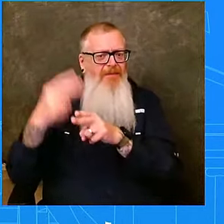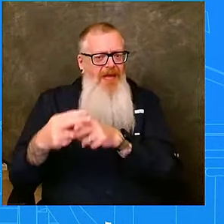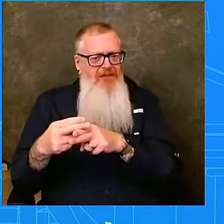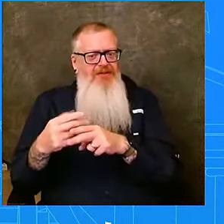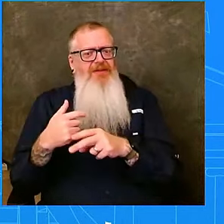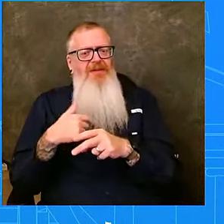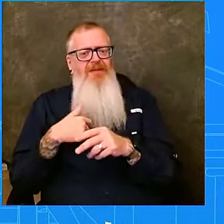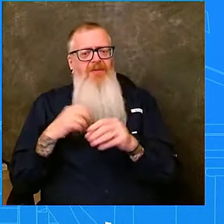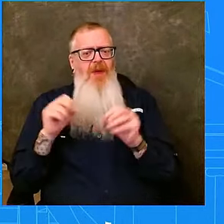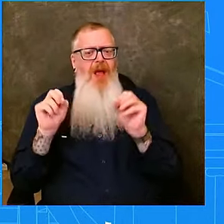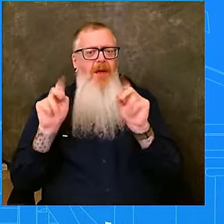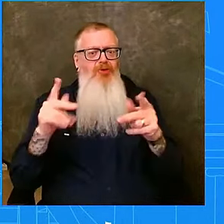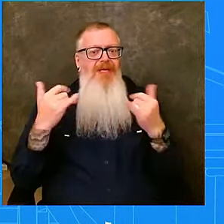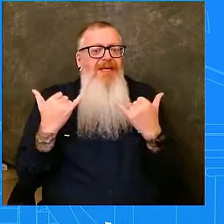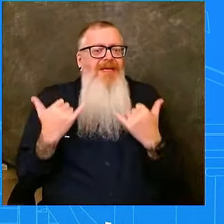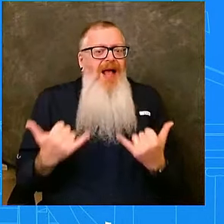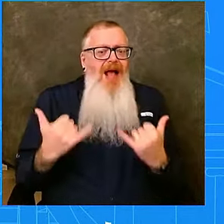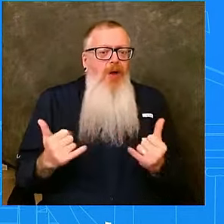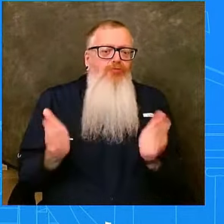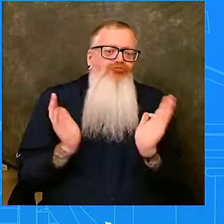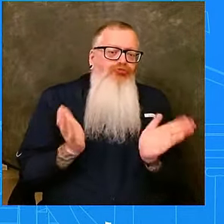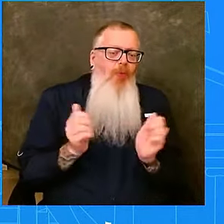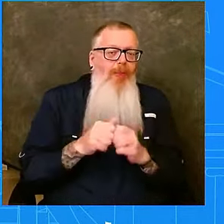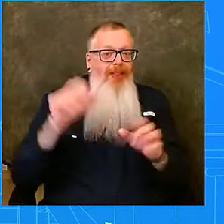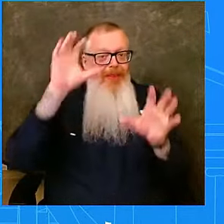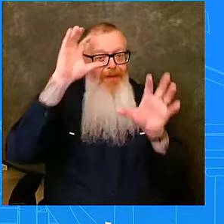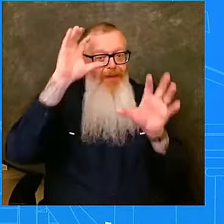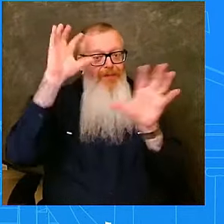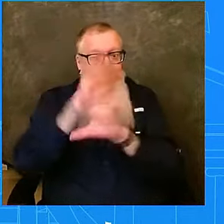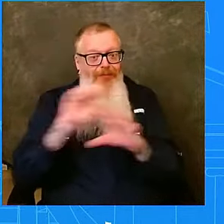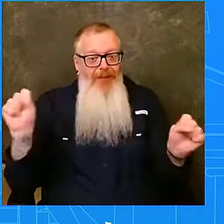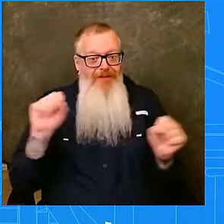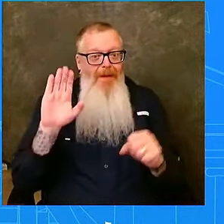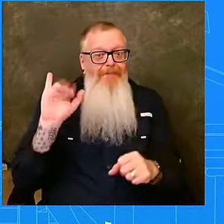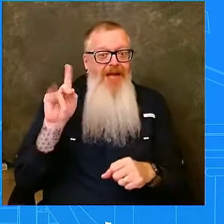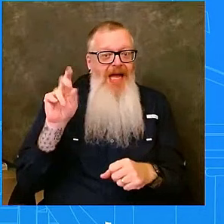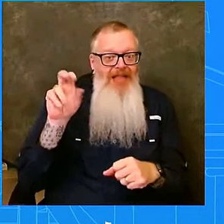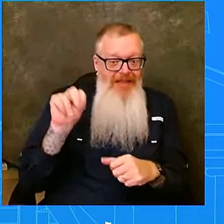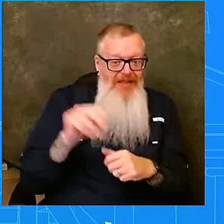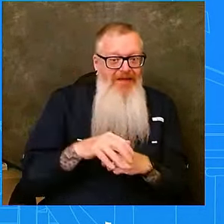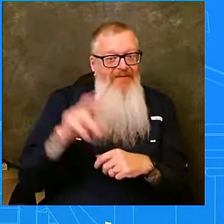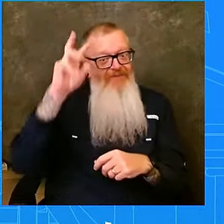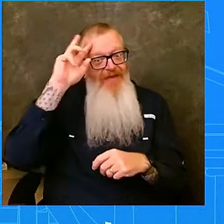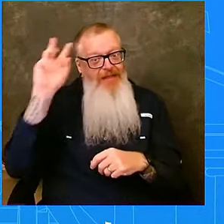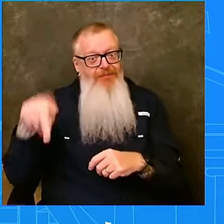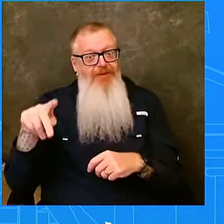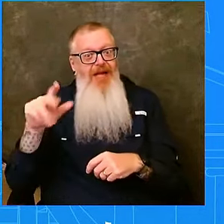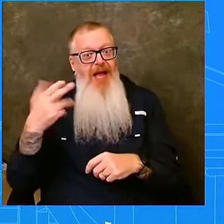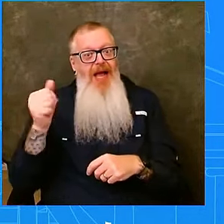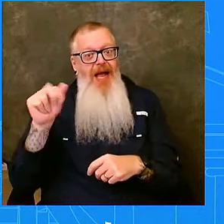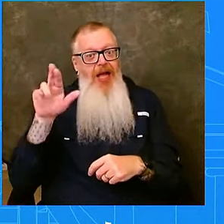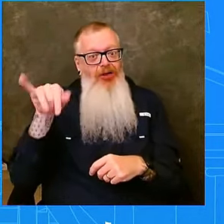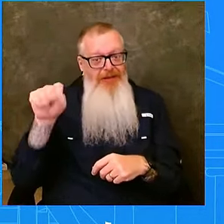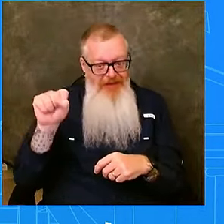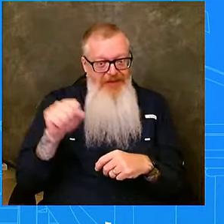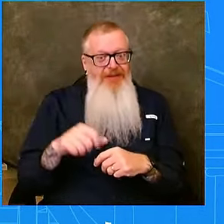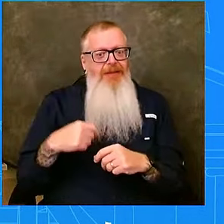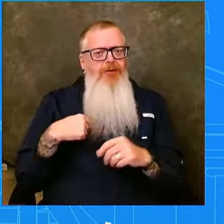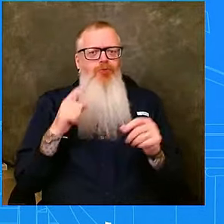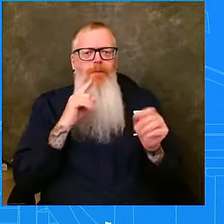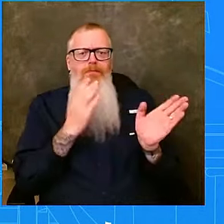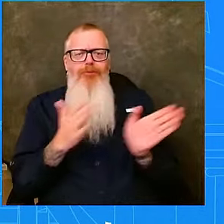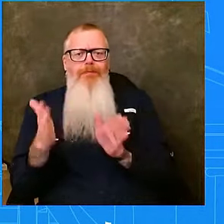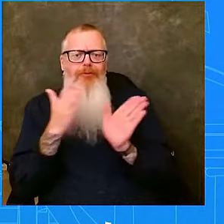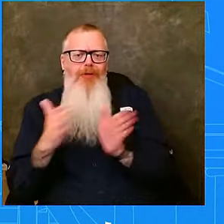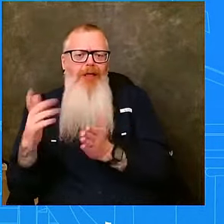President Biden and Vice President Harris on our preparatory actions as we prepare for Hurricane Milton